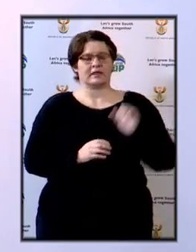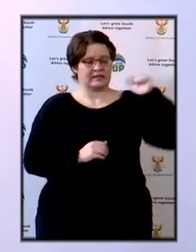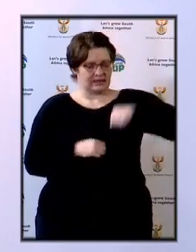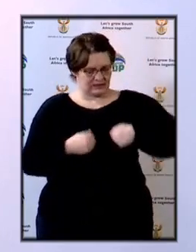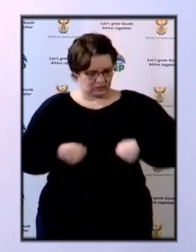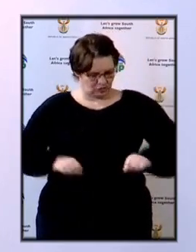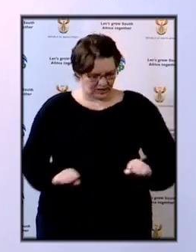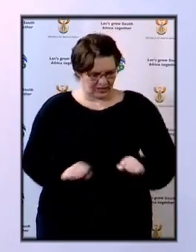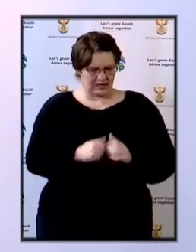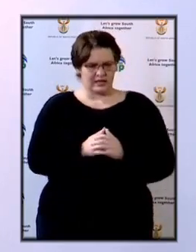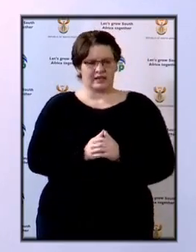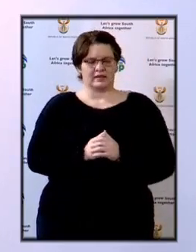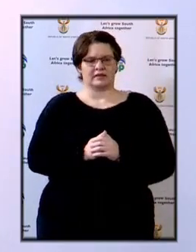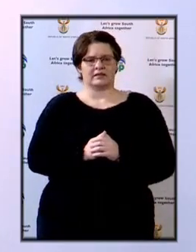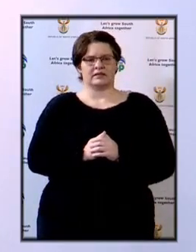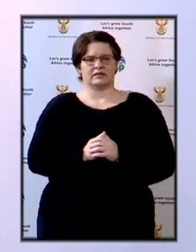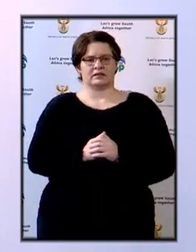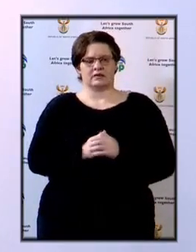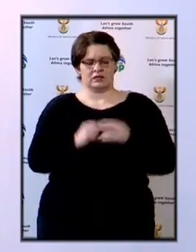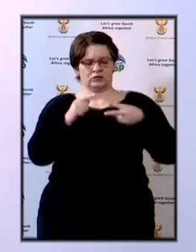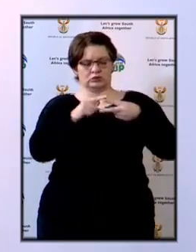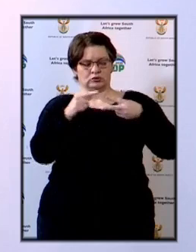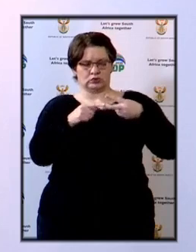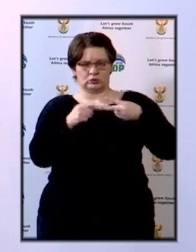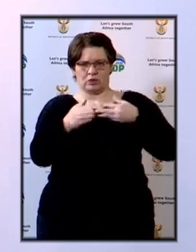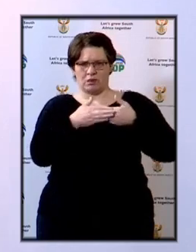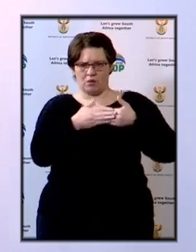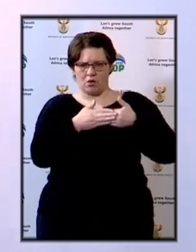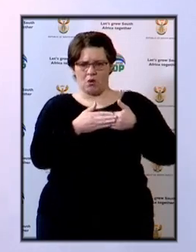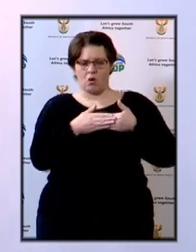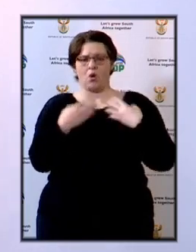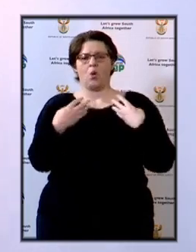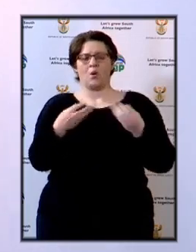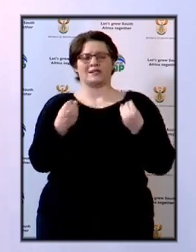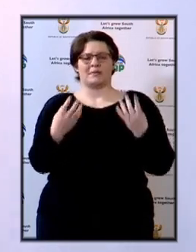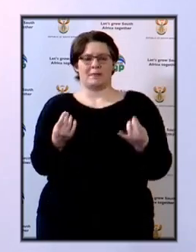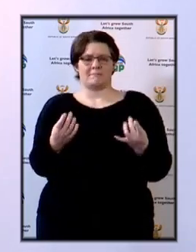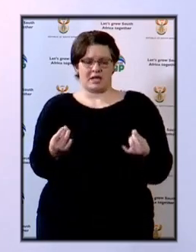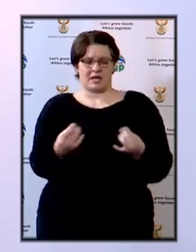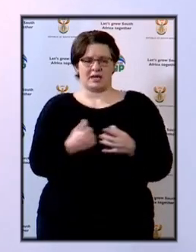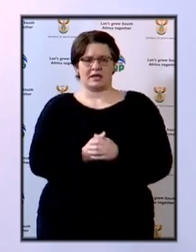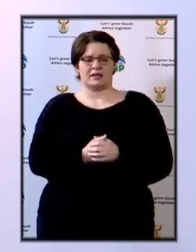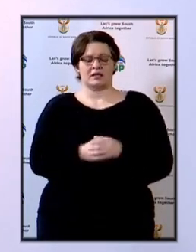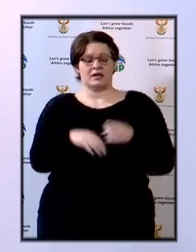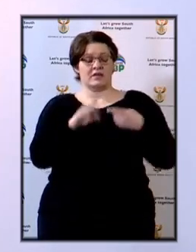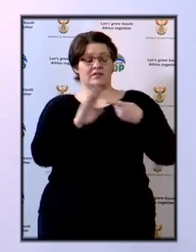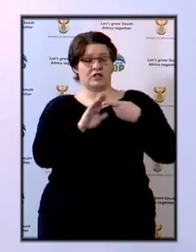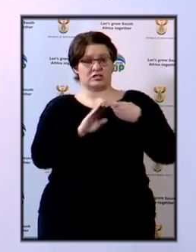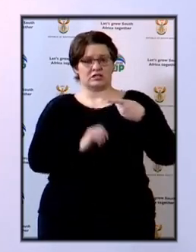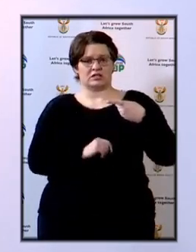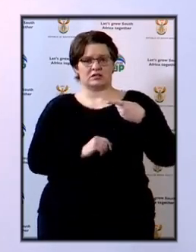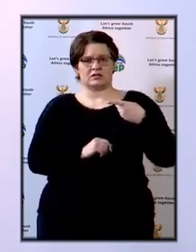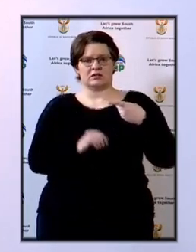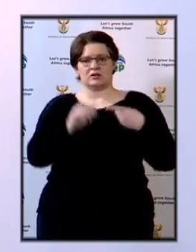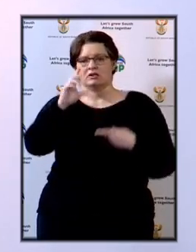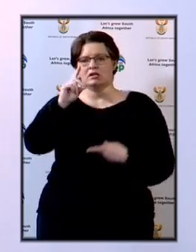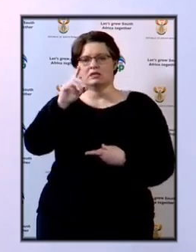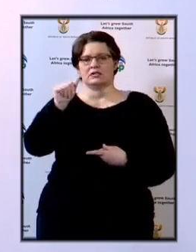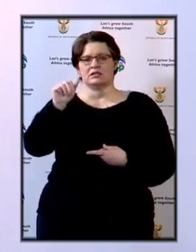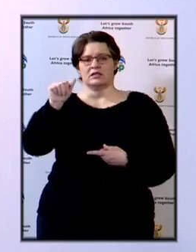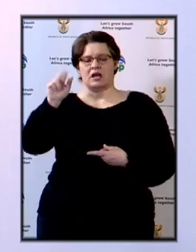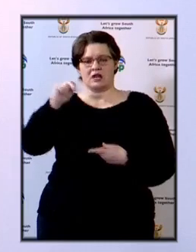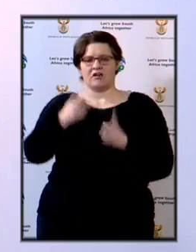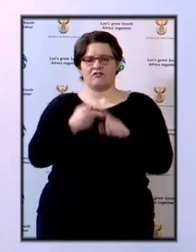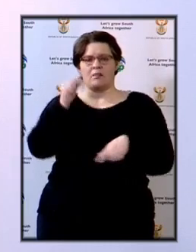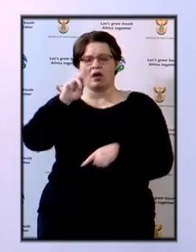Yes, Chair. We have two more questions on the WhatsApp number. The first question is from John